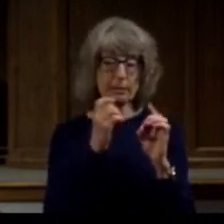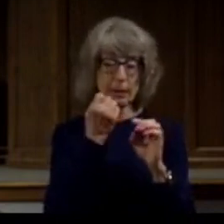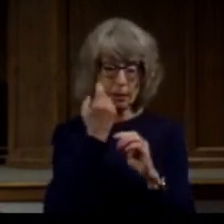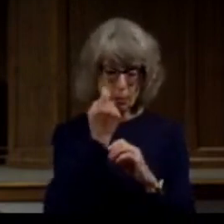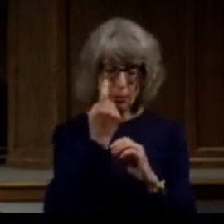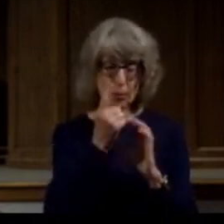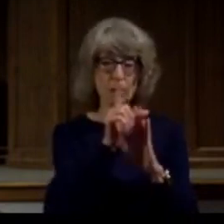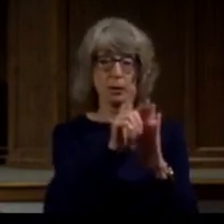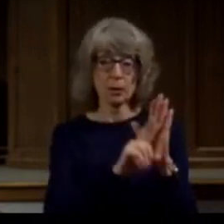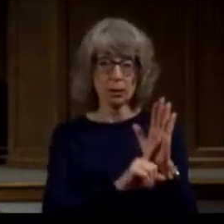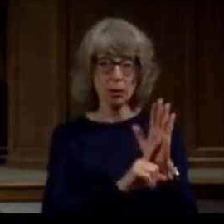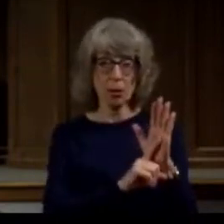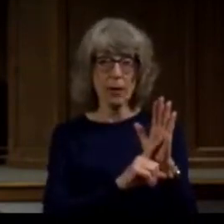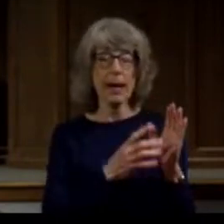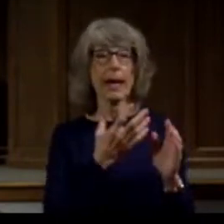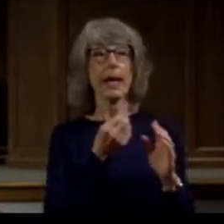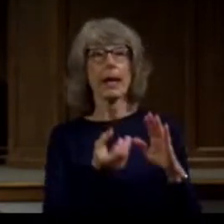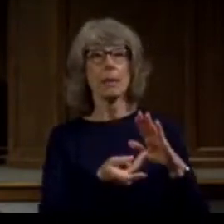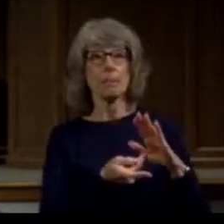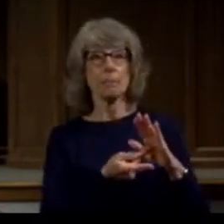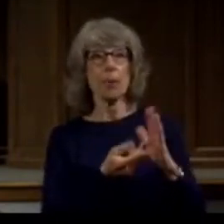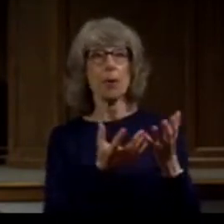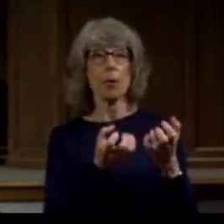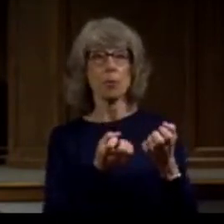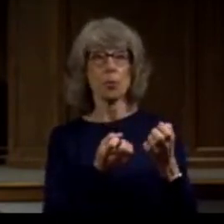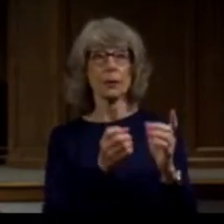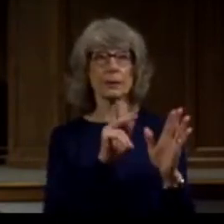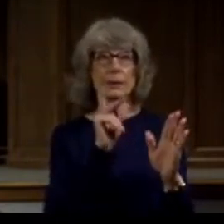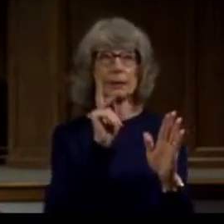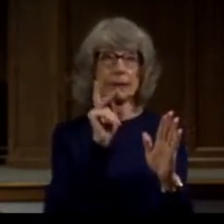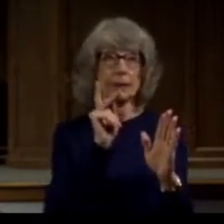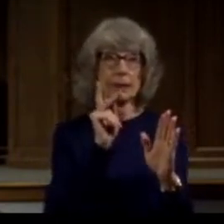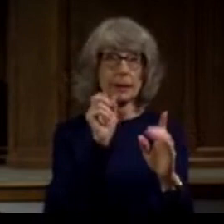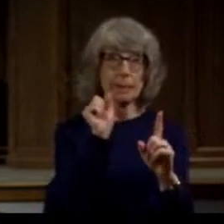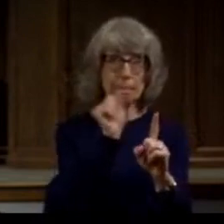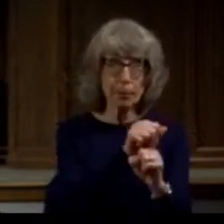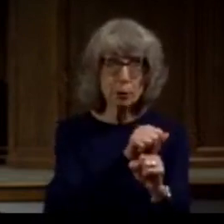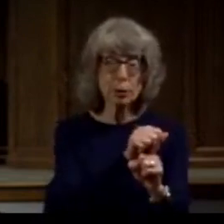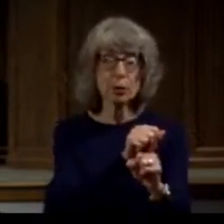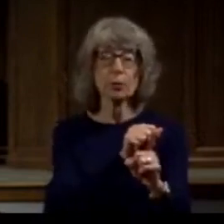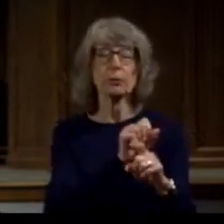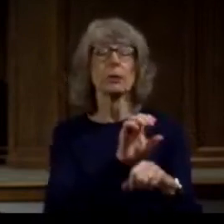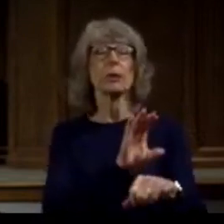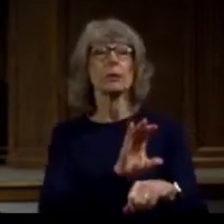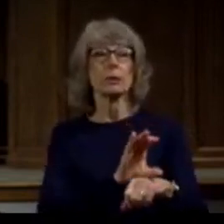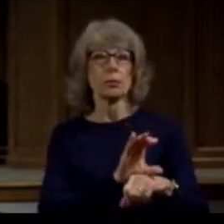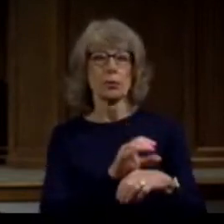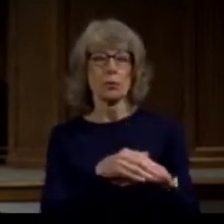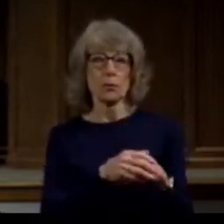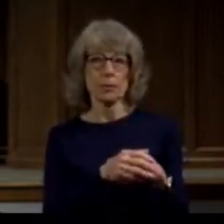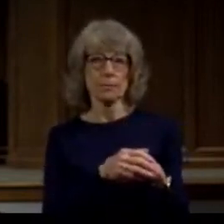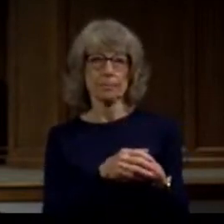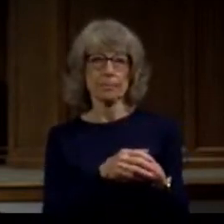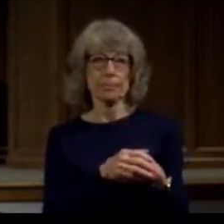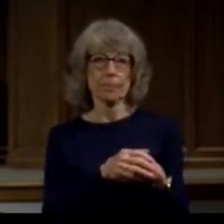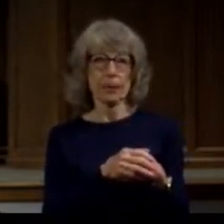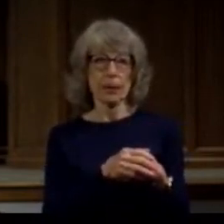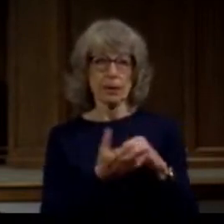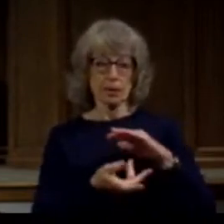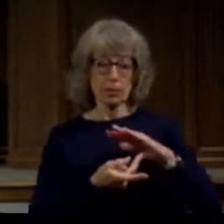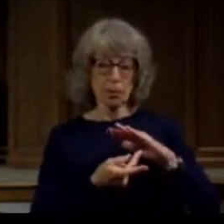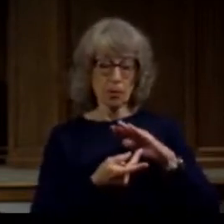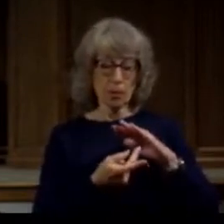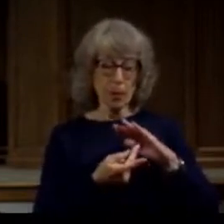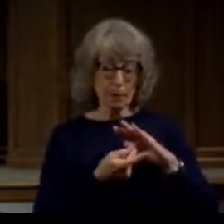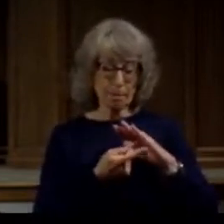to persecuting the church. So you have Paul, this man who is completely devoted to his faith,